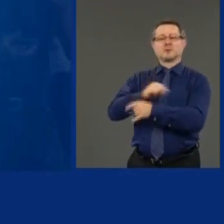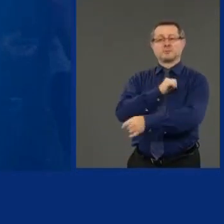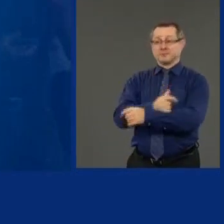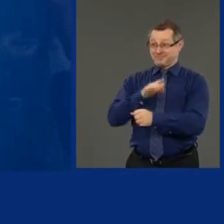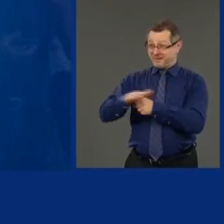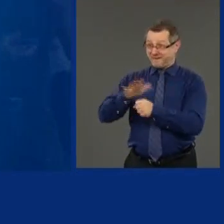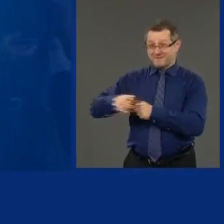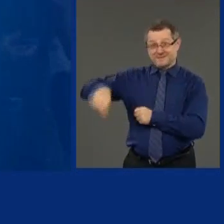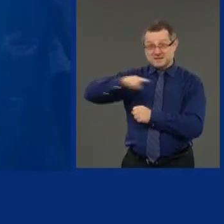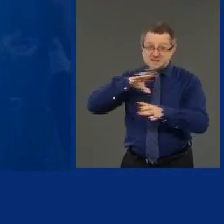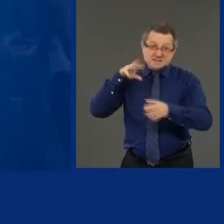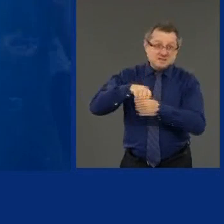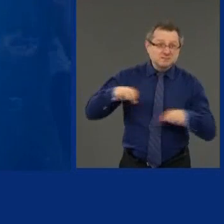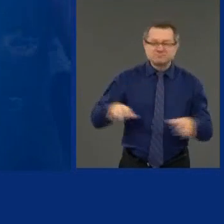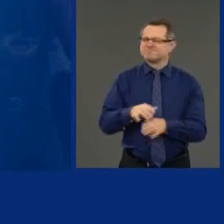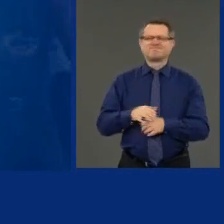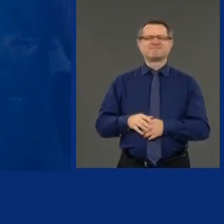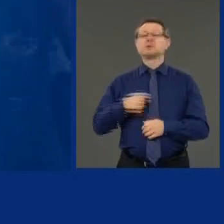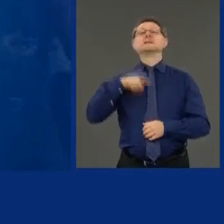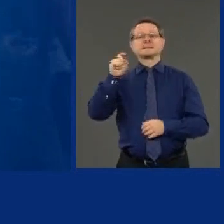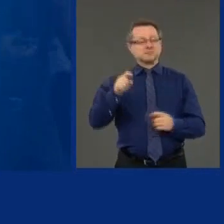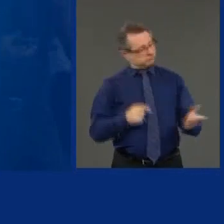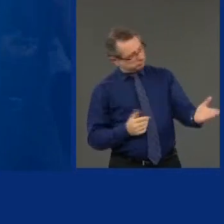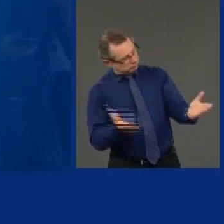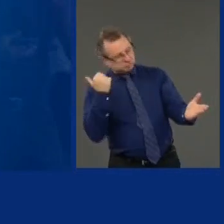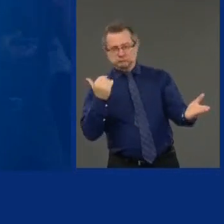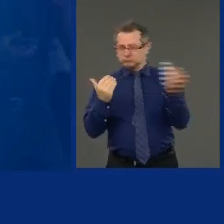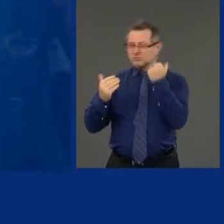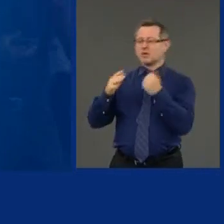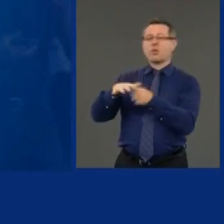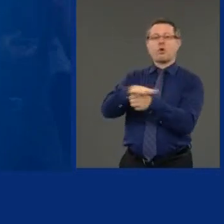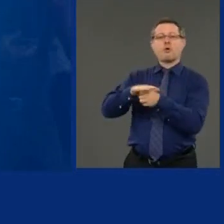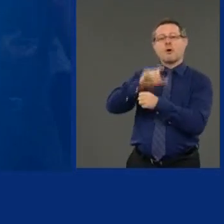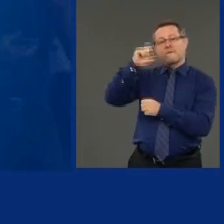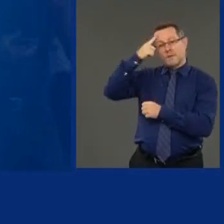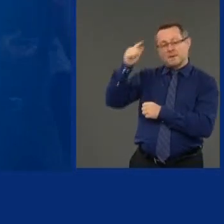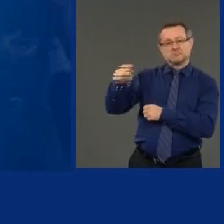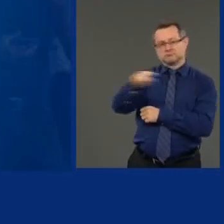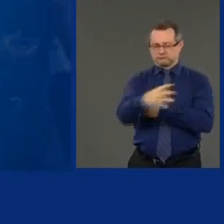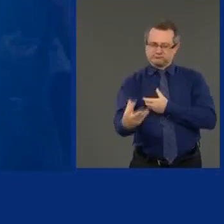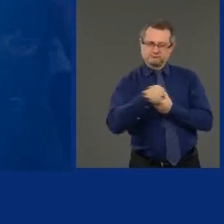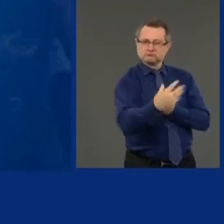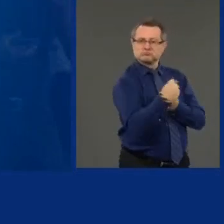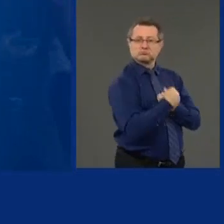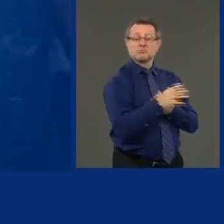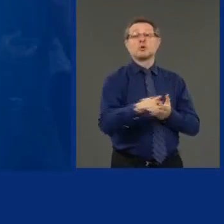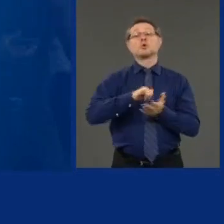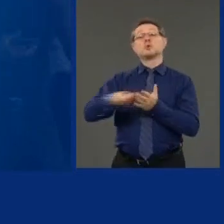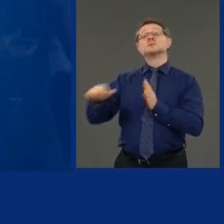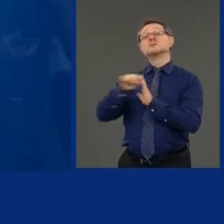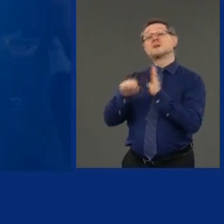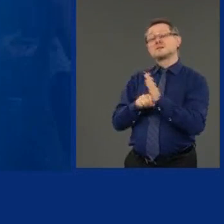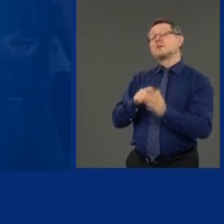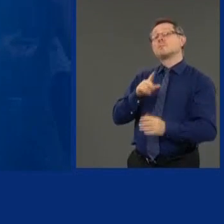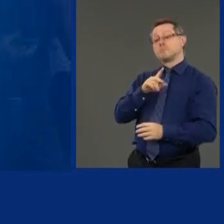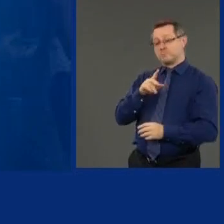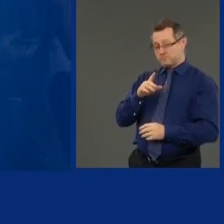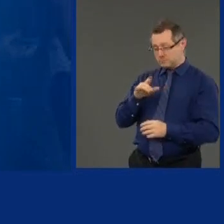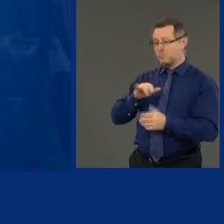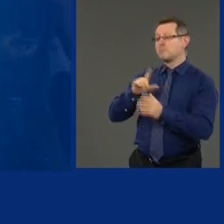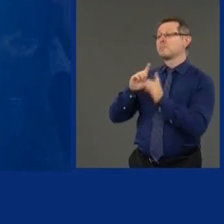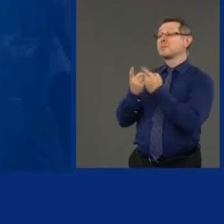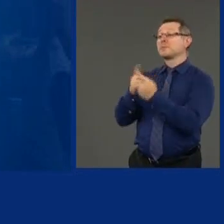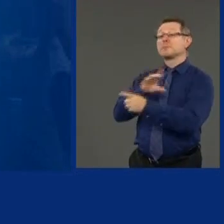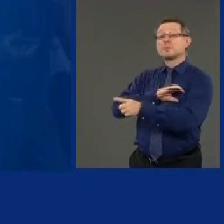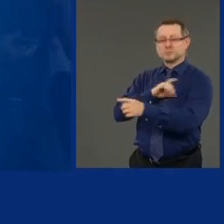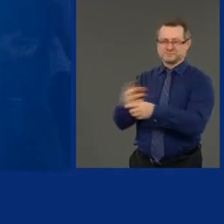do your job. NYPD, do your job. Nassau County Police, do your job. Suffolk County Police,